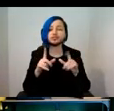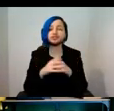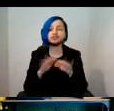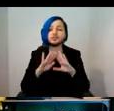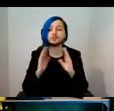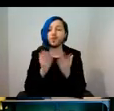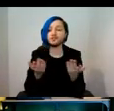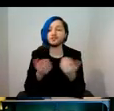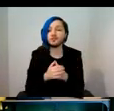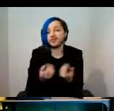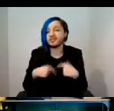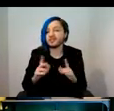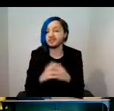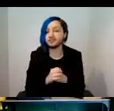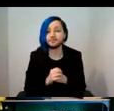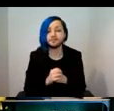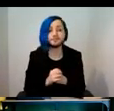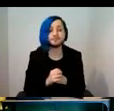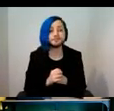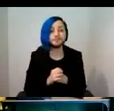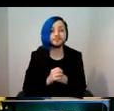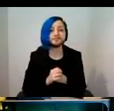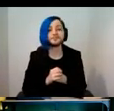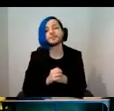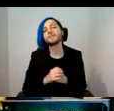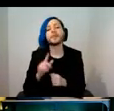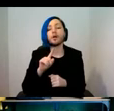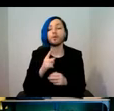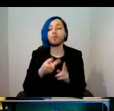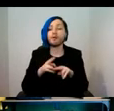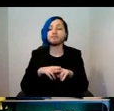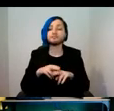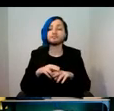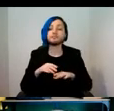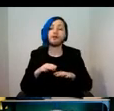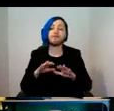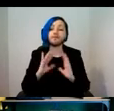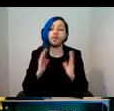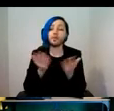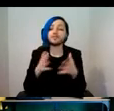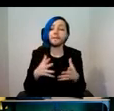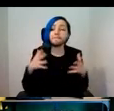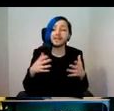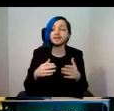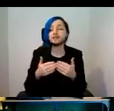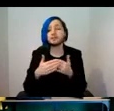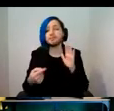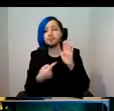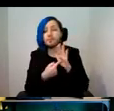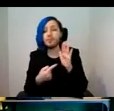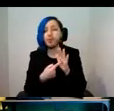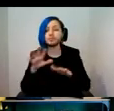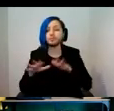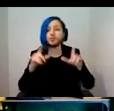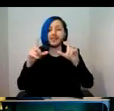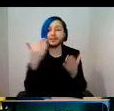that's what we are, the moving image. We're one of the world's most important and largest moving image collections. And